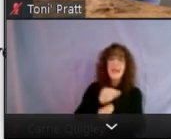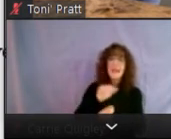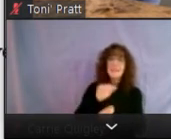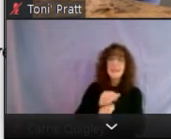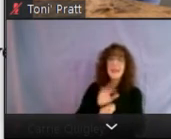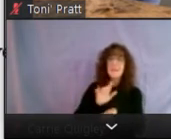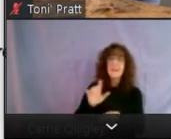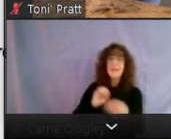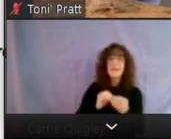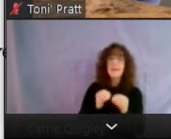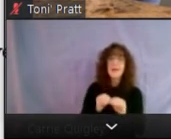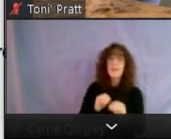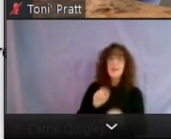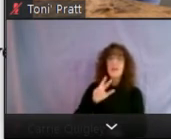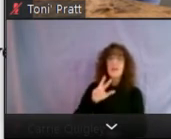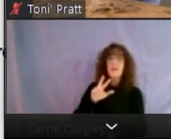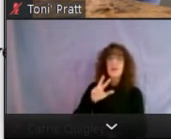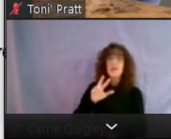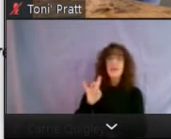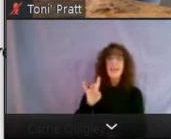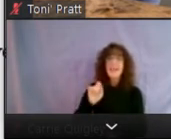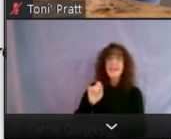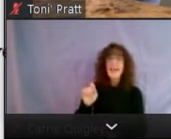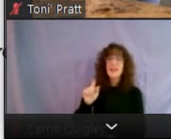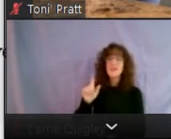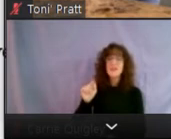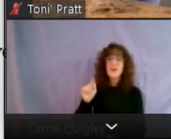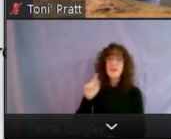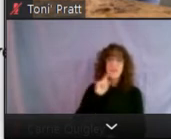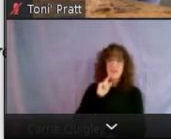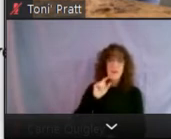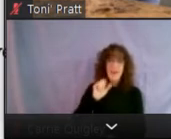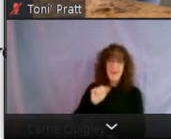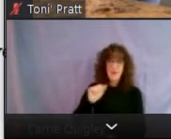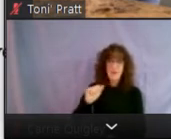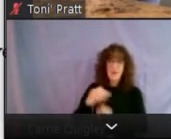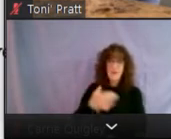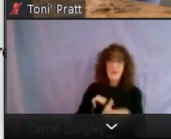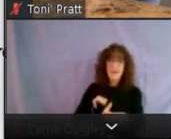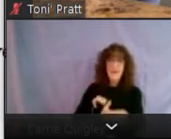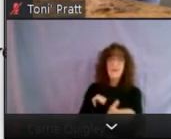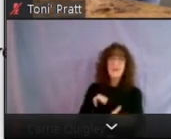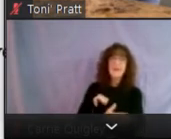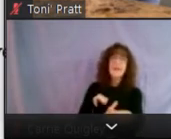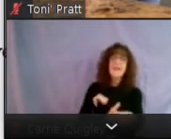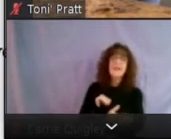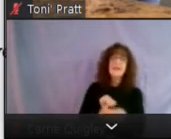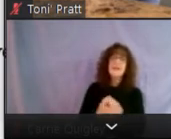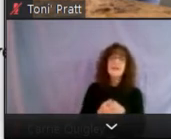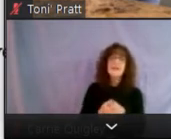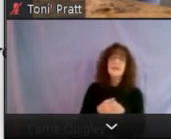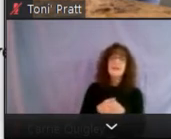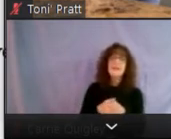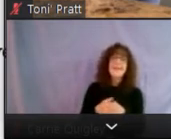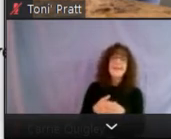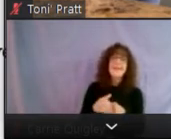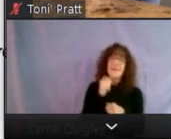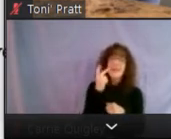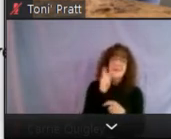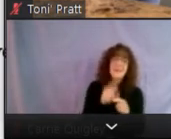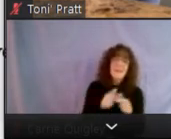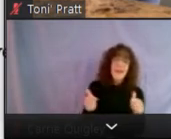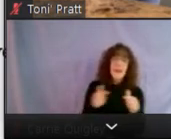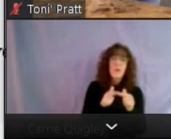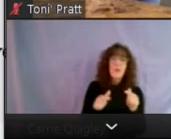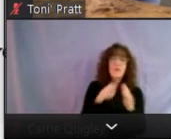number 38-20, uh, for Anne Arundel County. This, uh, provide, I don't, haven't seen the language, but